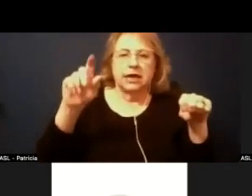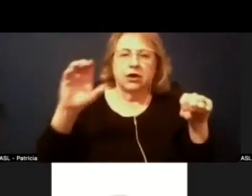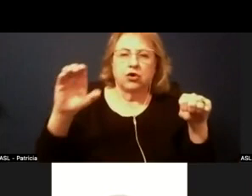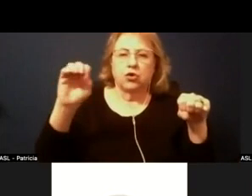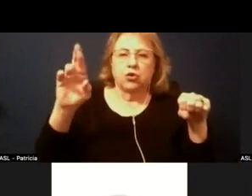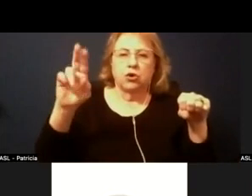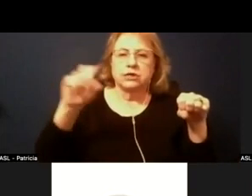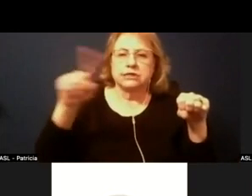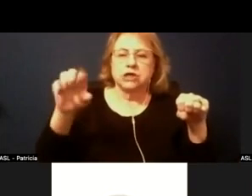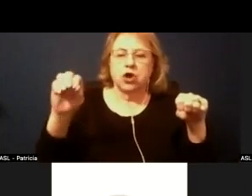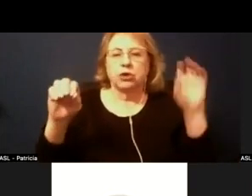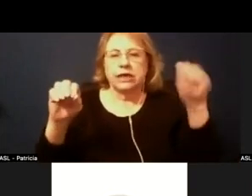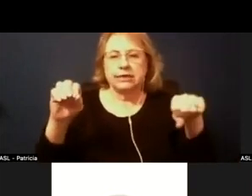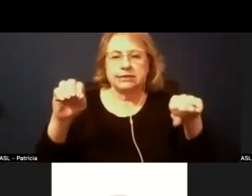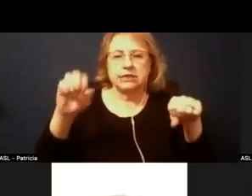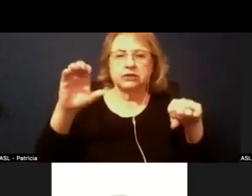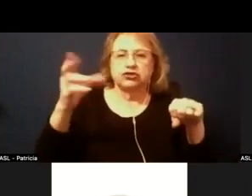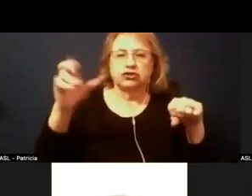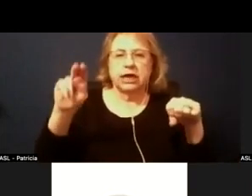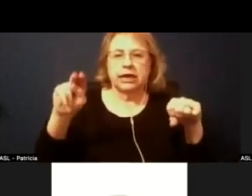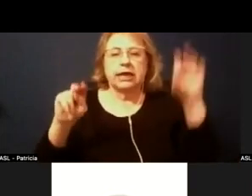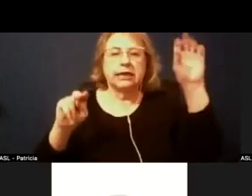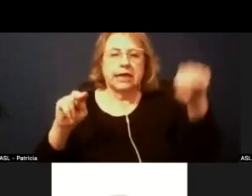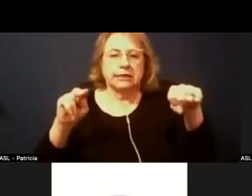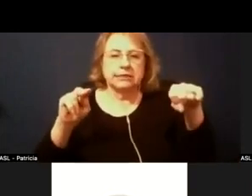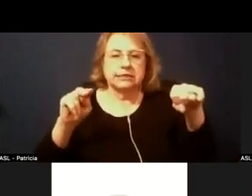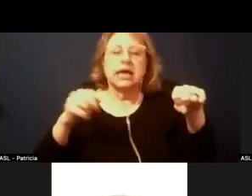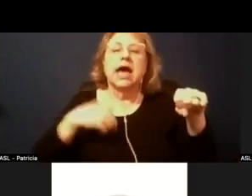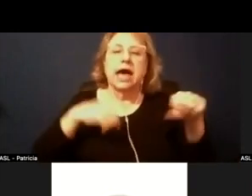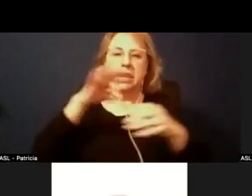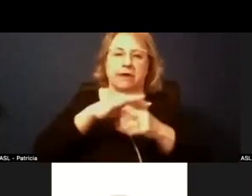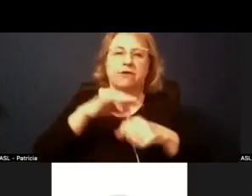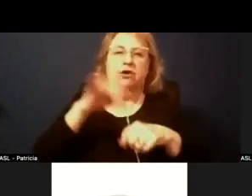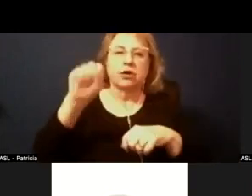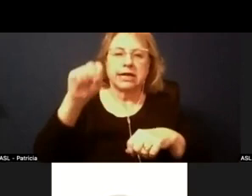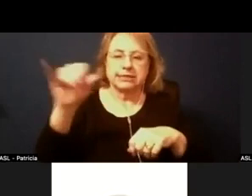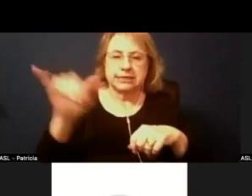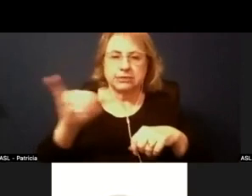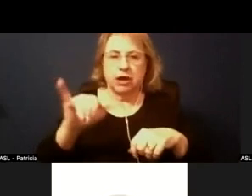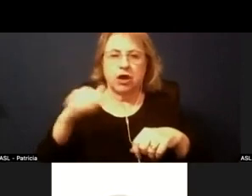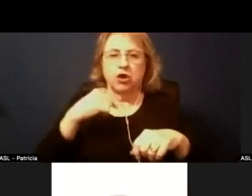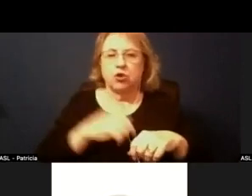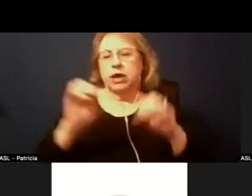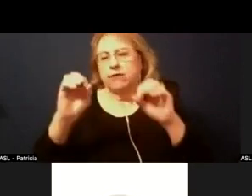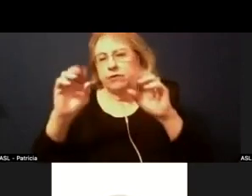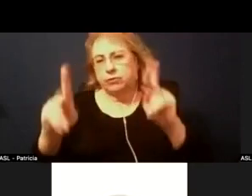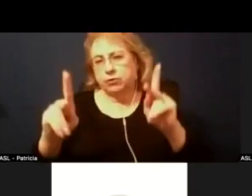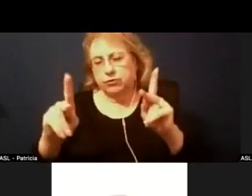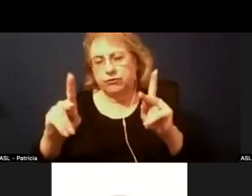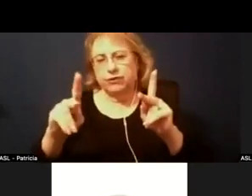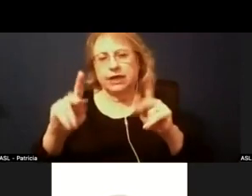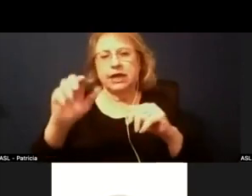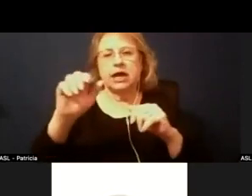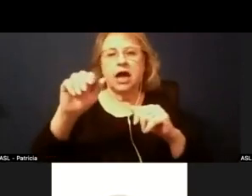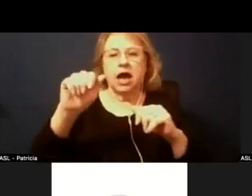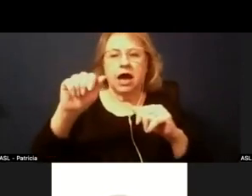yes trustee chin yes and i vote yes as well so we have approved the audited financial statements thank you